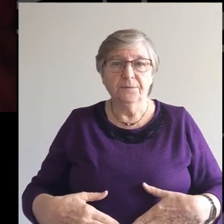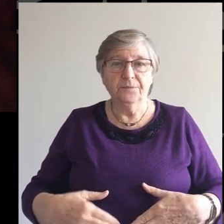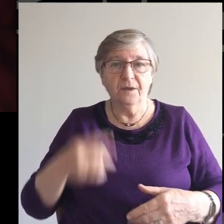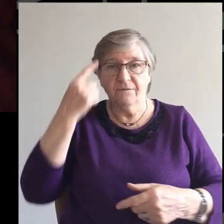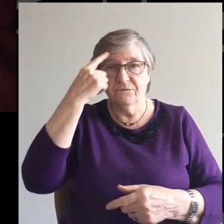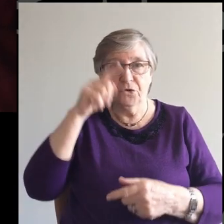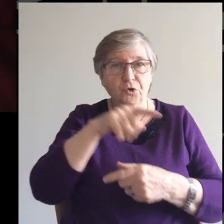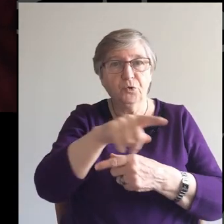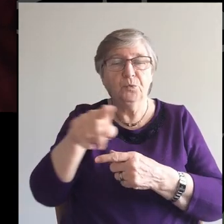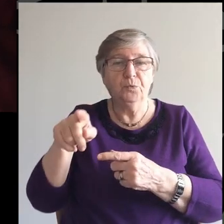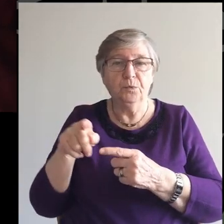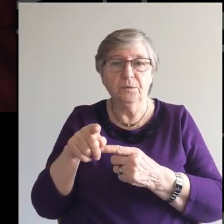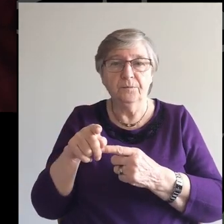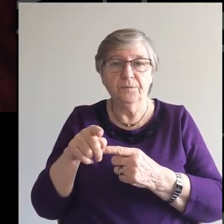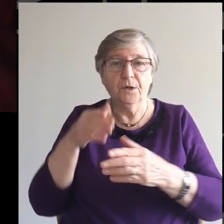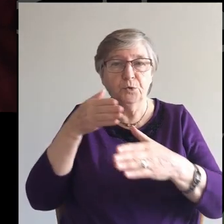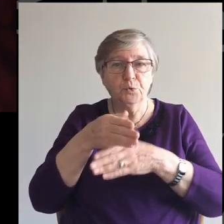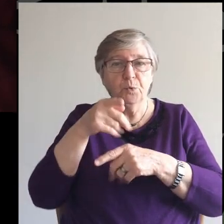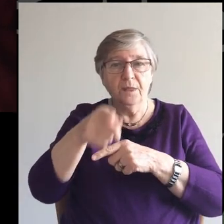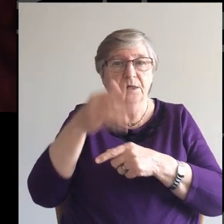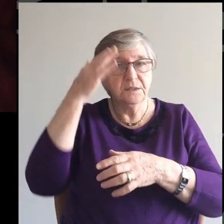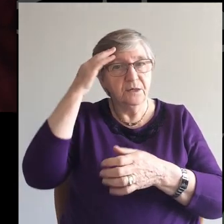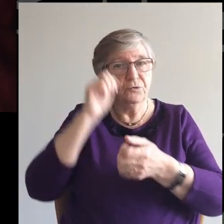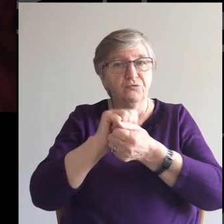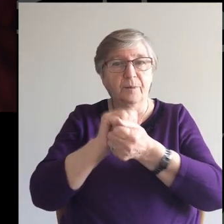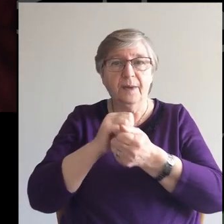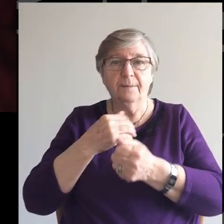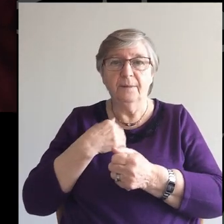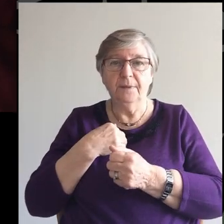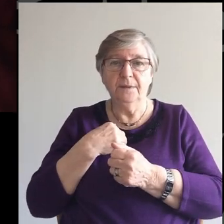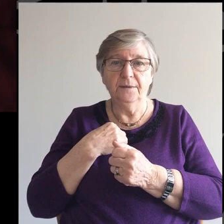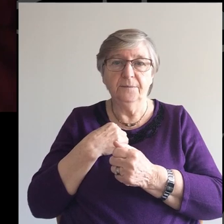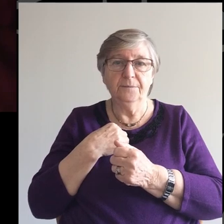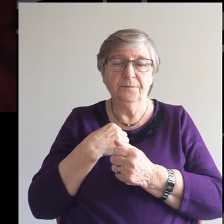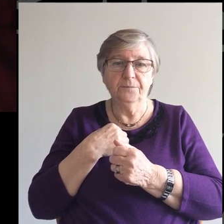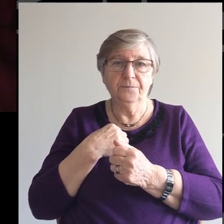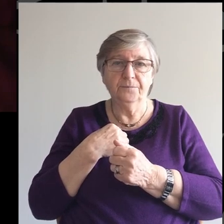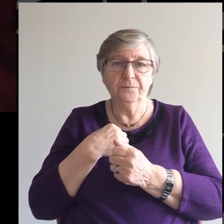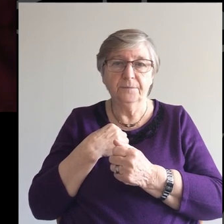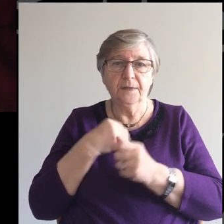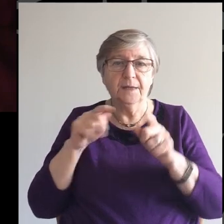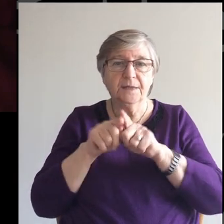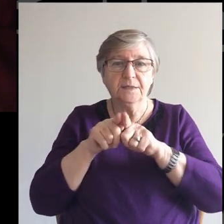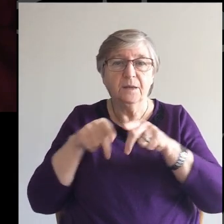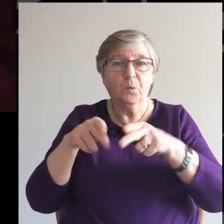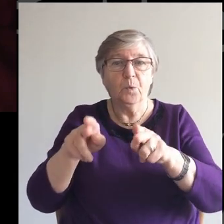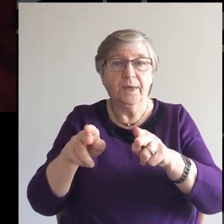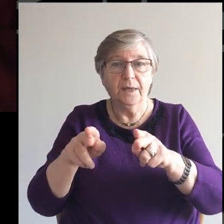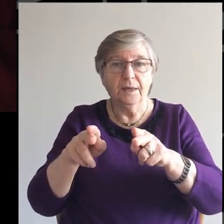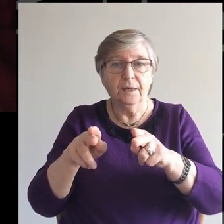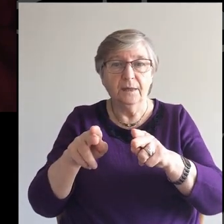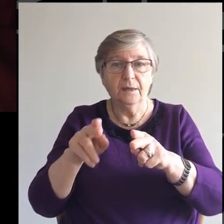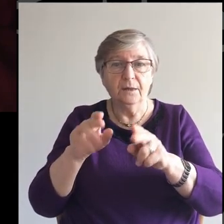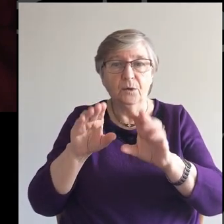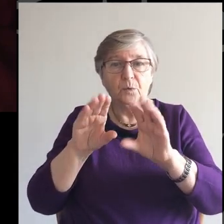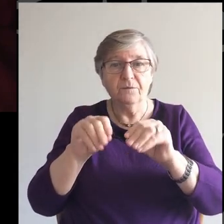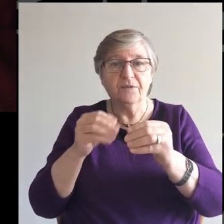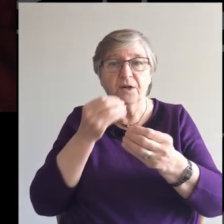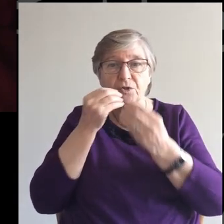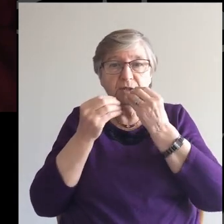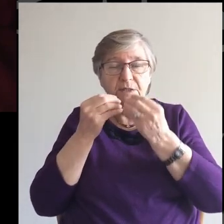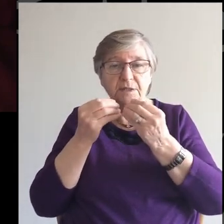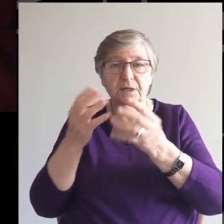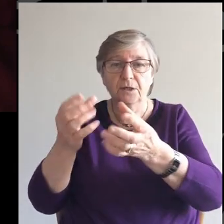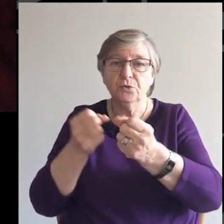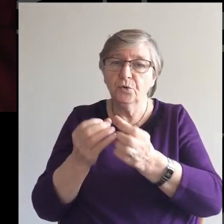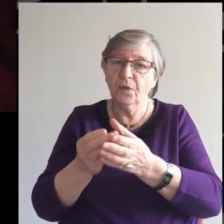is for you Do this in remembrance of me In the same way After supper He took